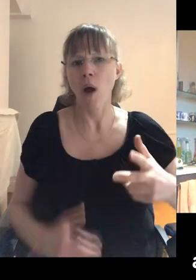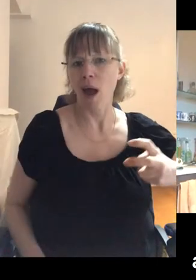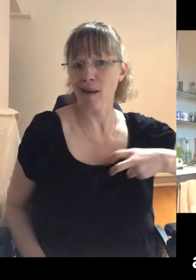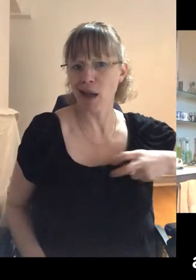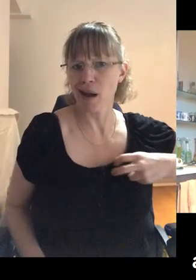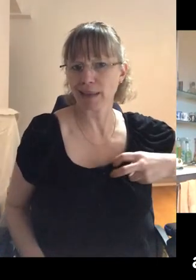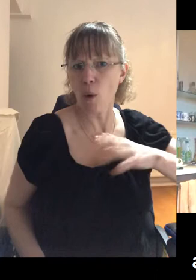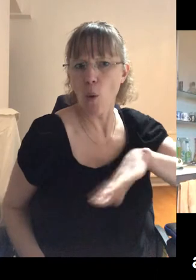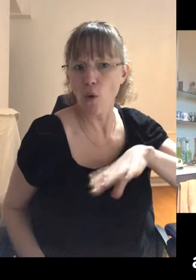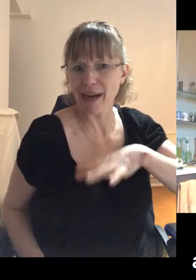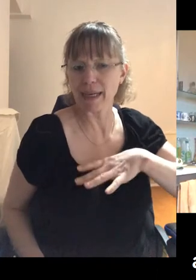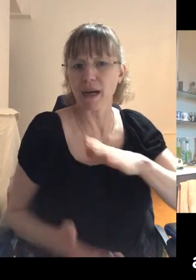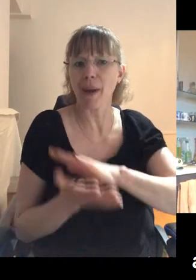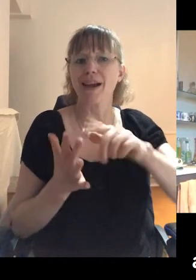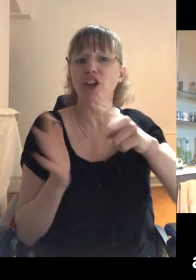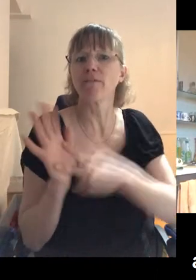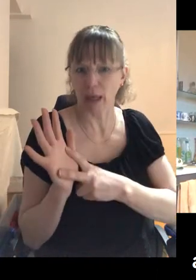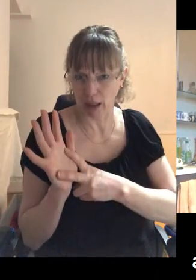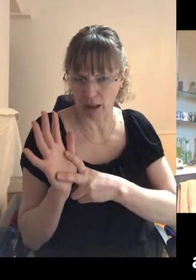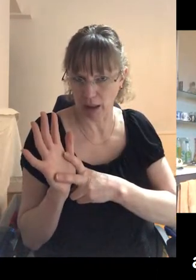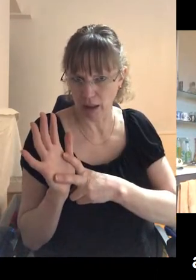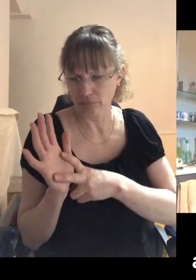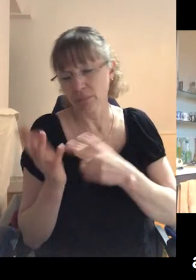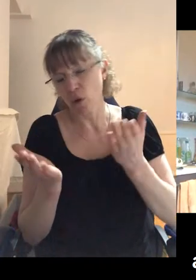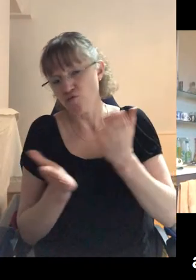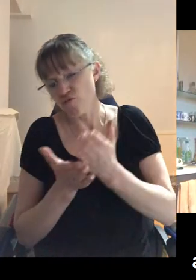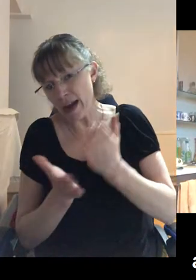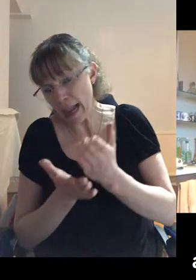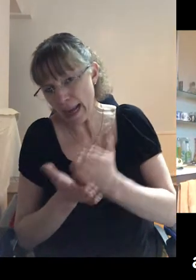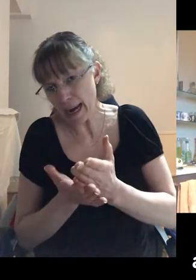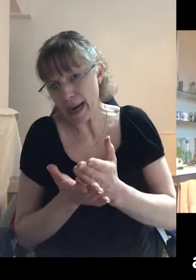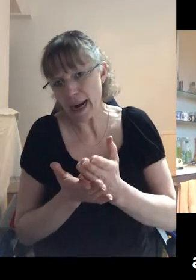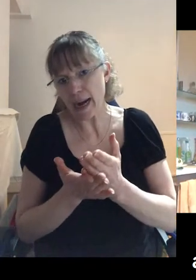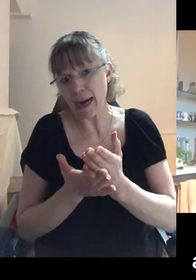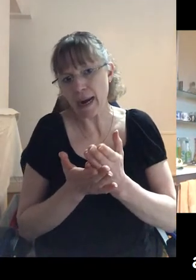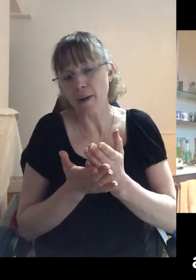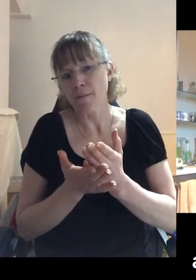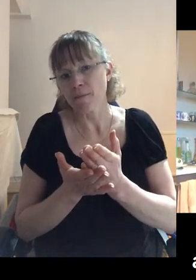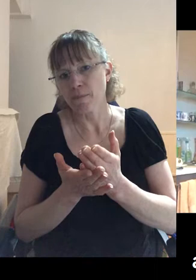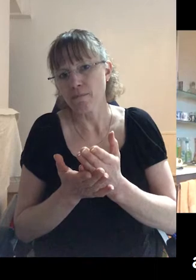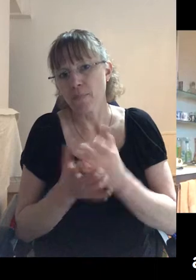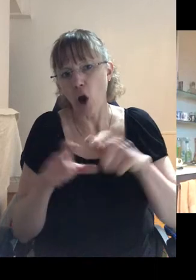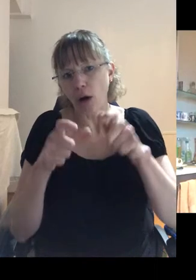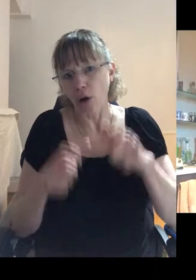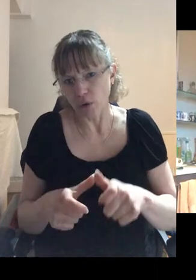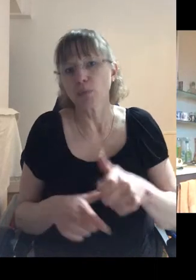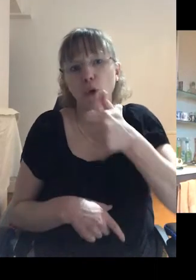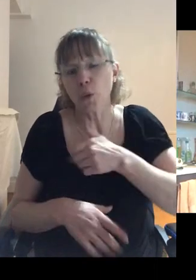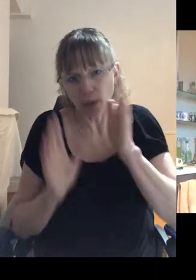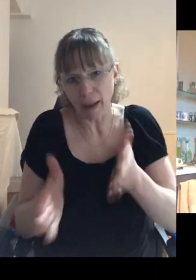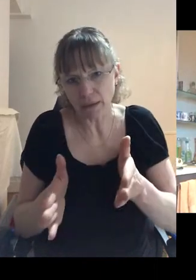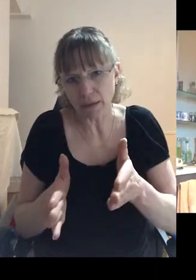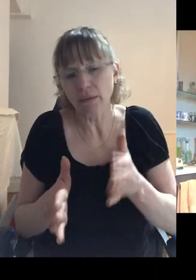already, uh, about HIV. And so, so, you know, I, it was, it was a standard given that condoms were going to be used and,